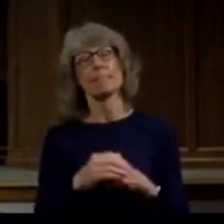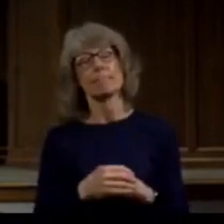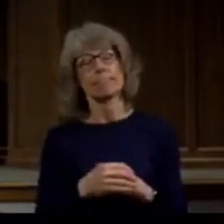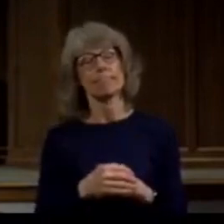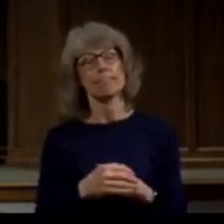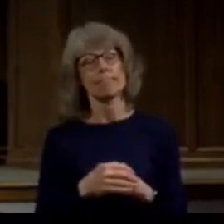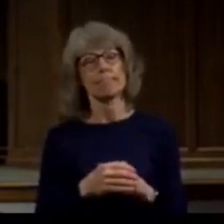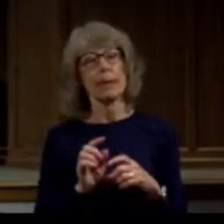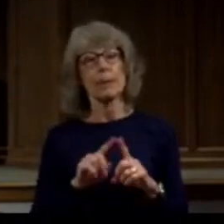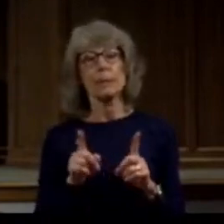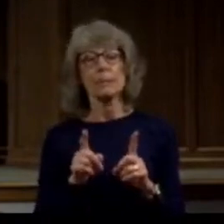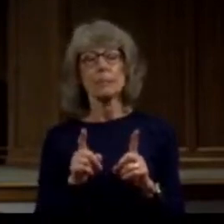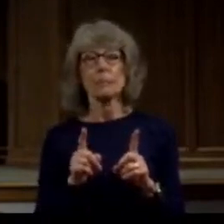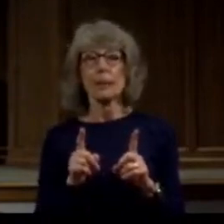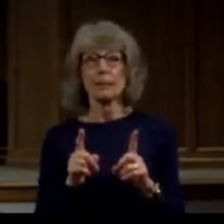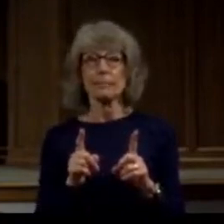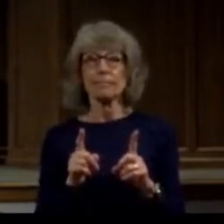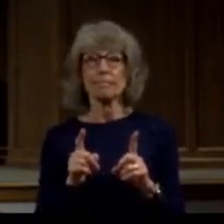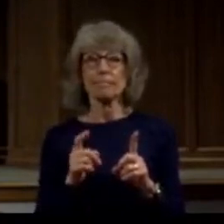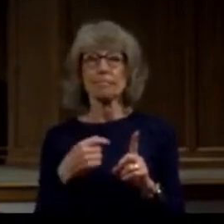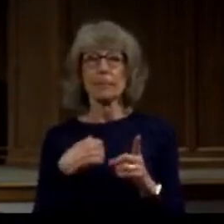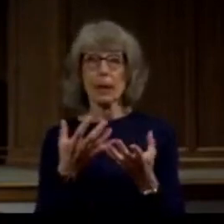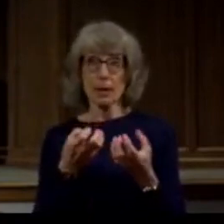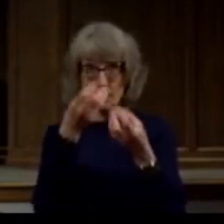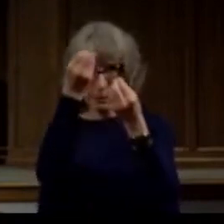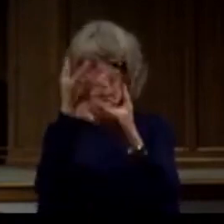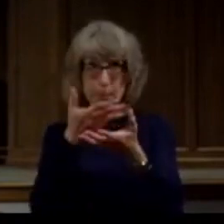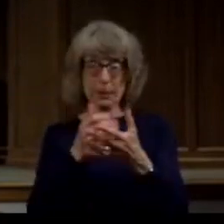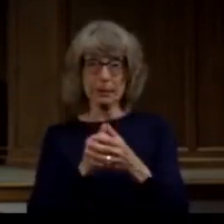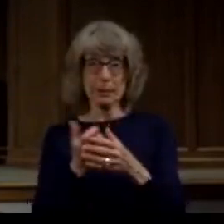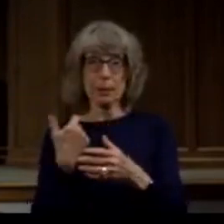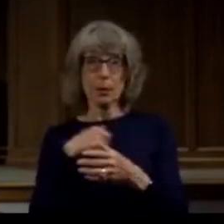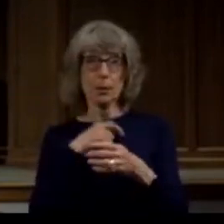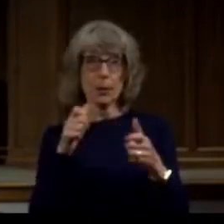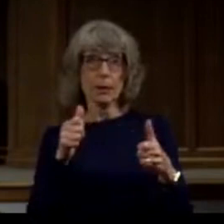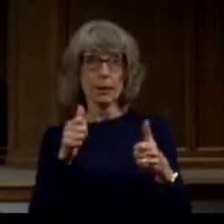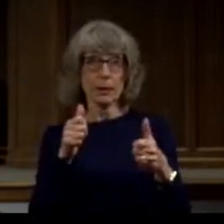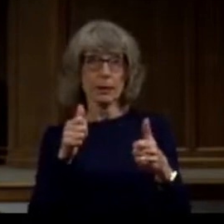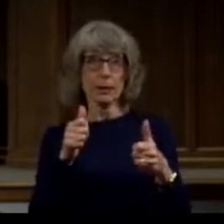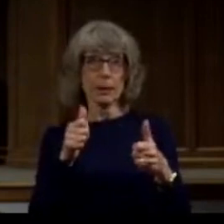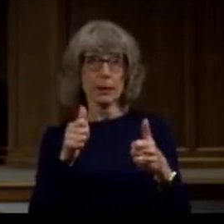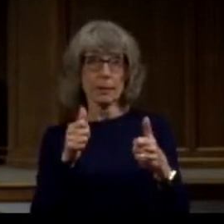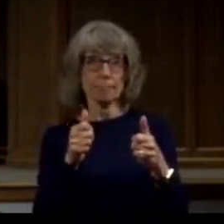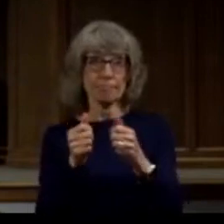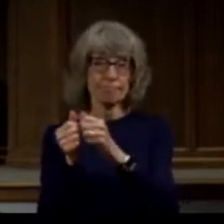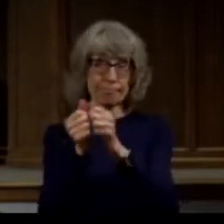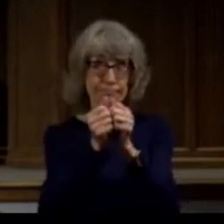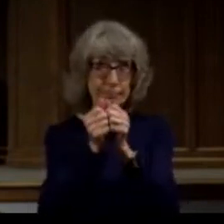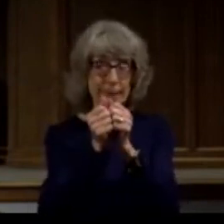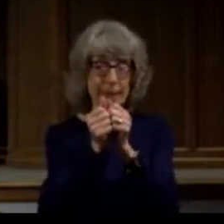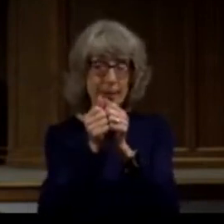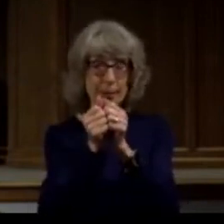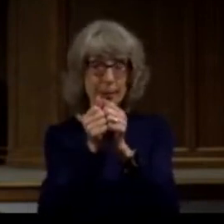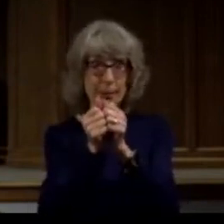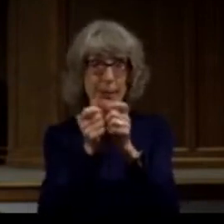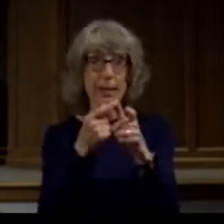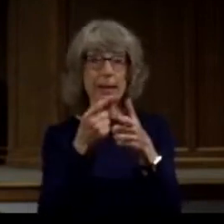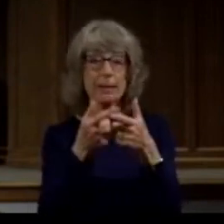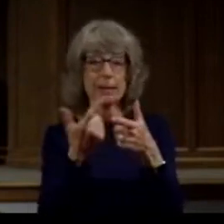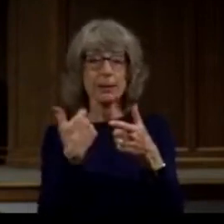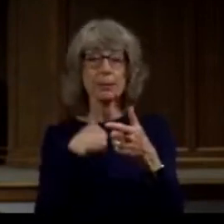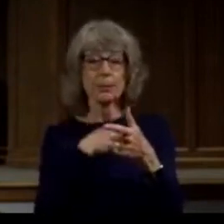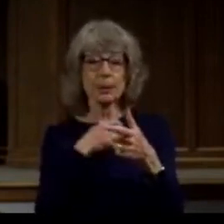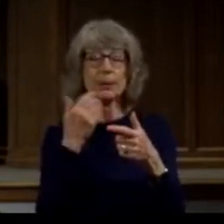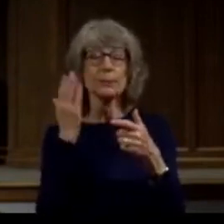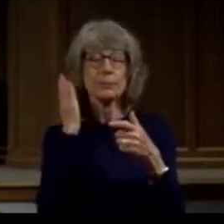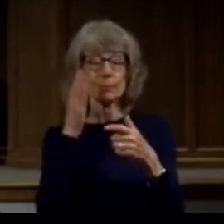but I would say this if we do life together very long we will give each other reasons to question one another